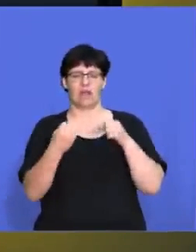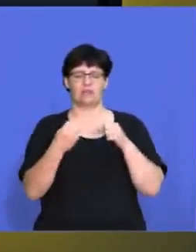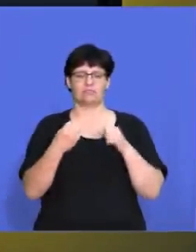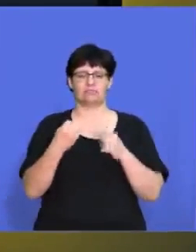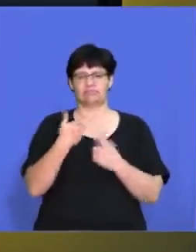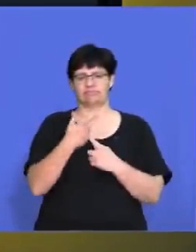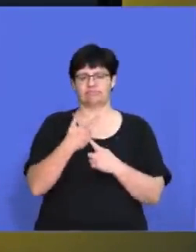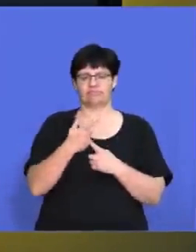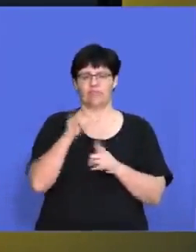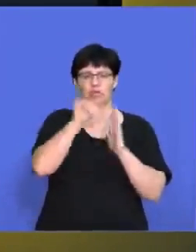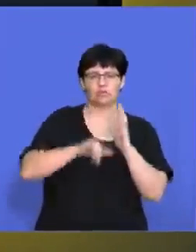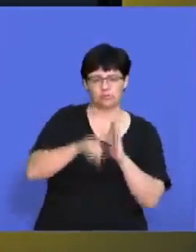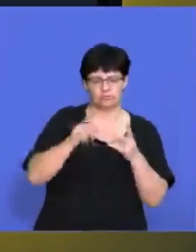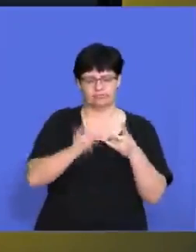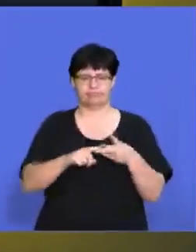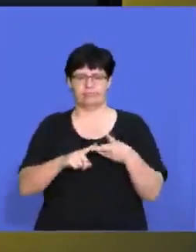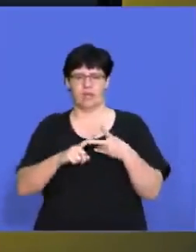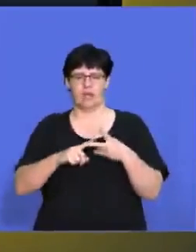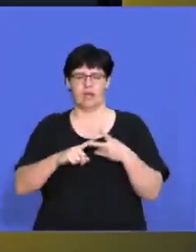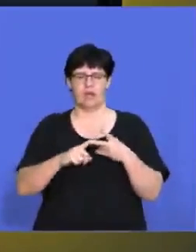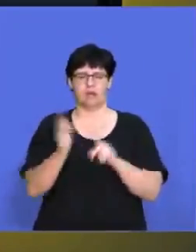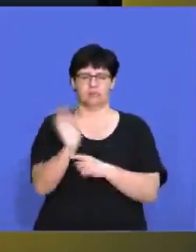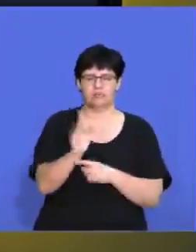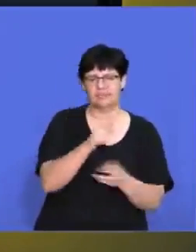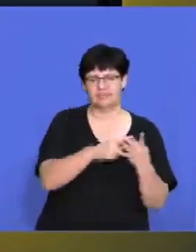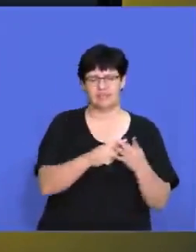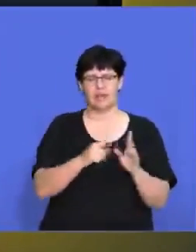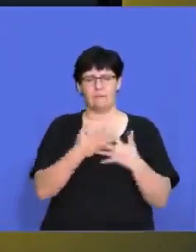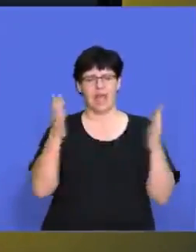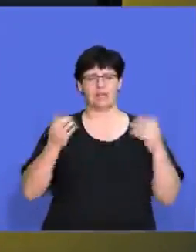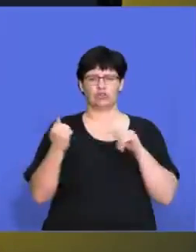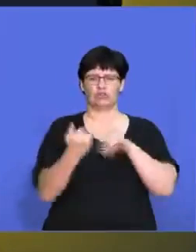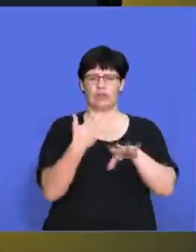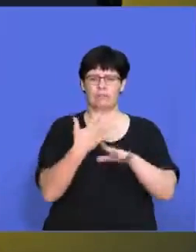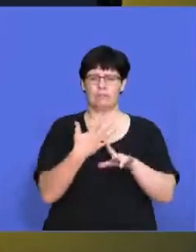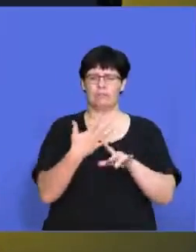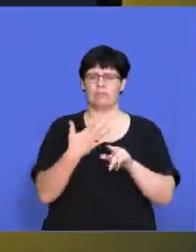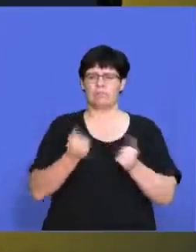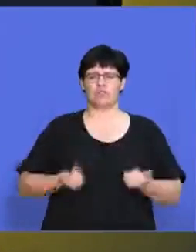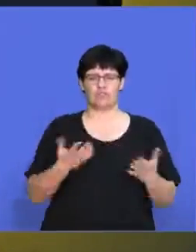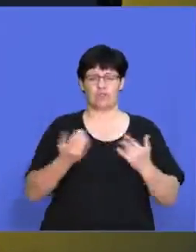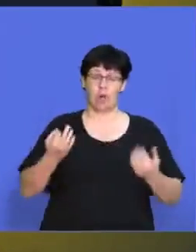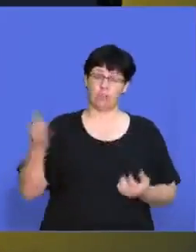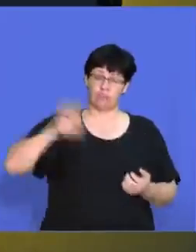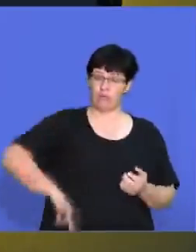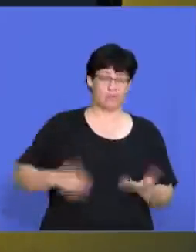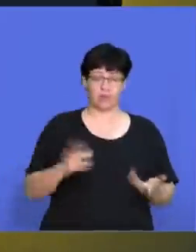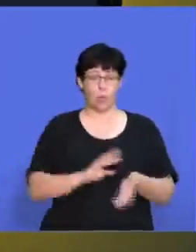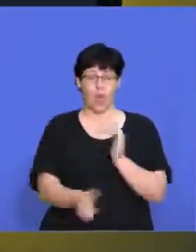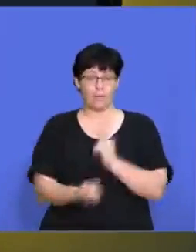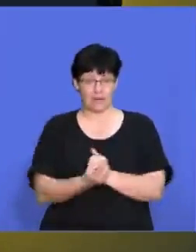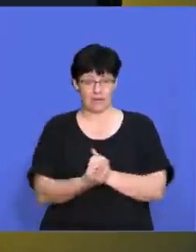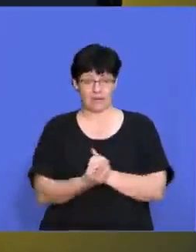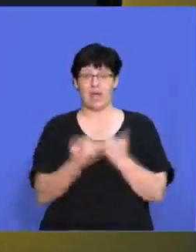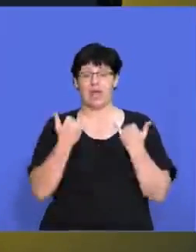that you get out there, there was one main streaming service that started very profitable. What has happened is